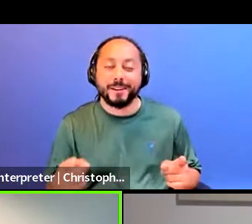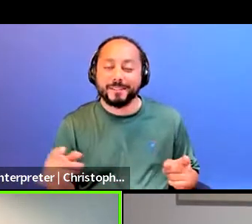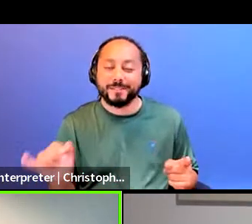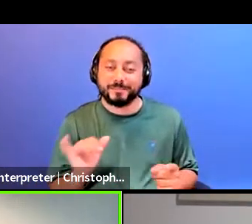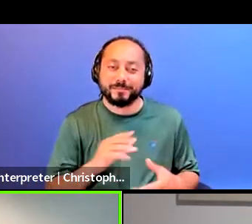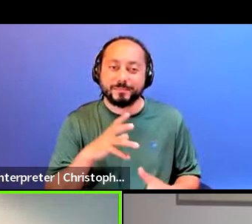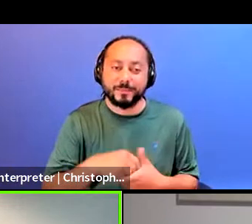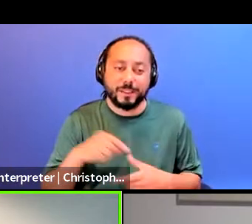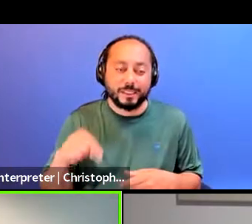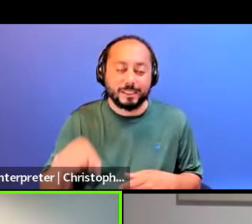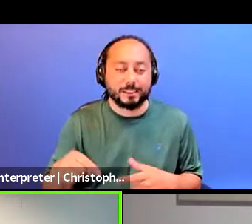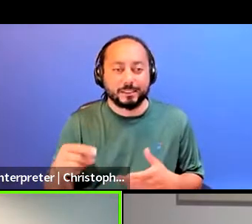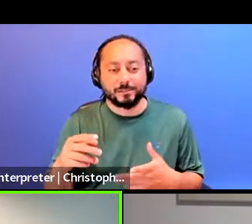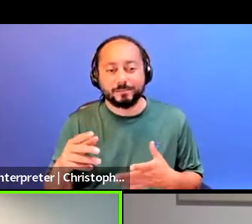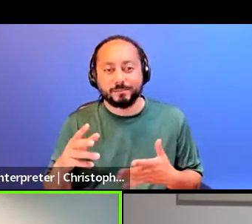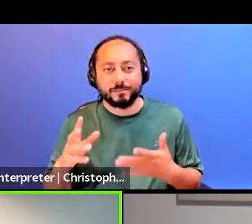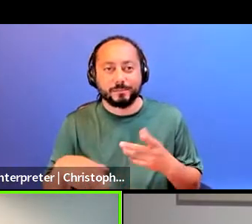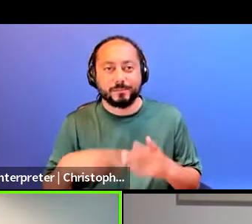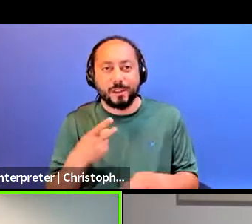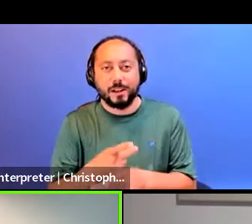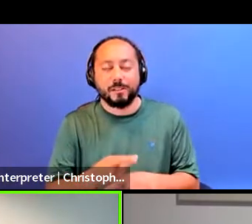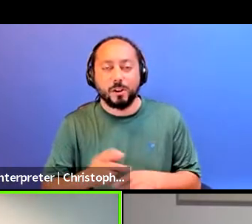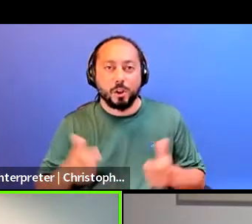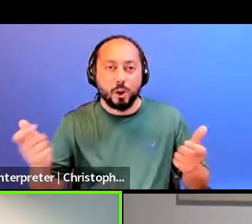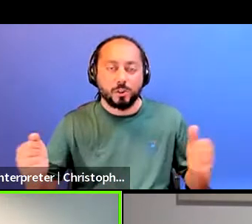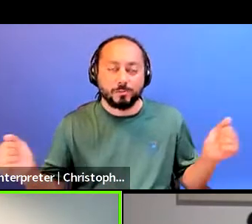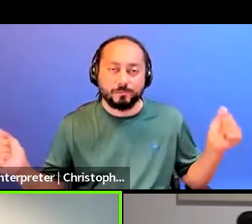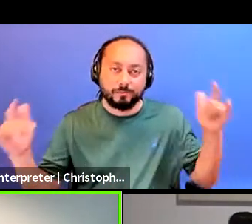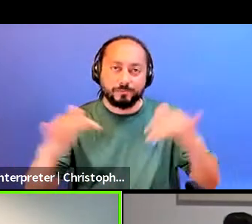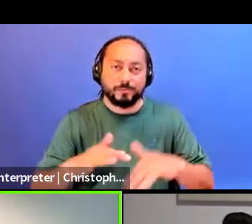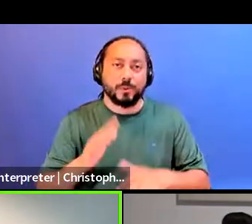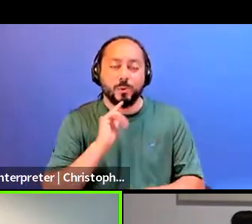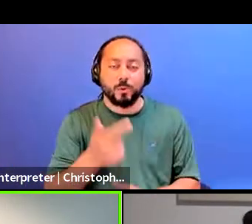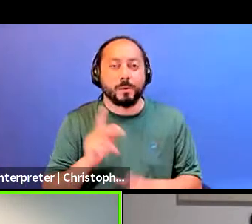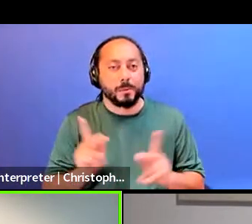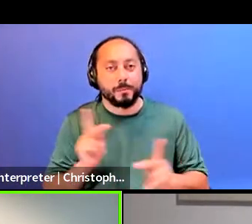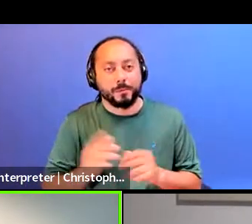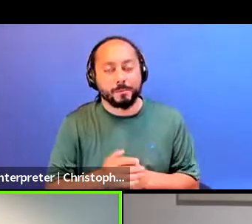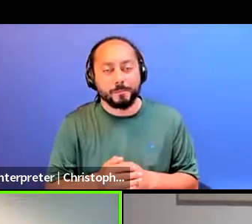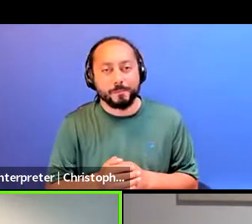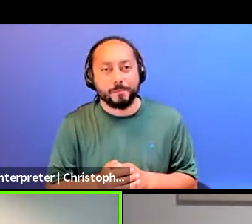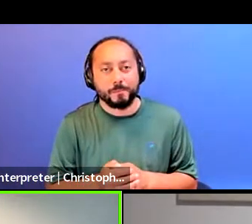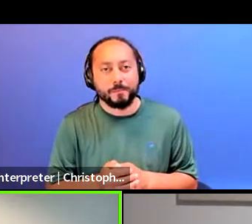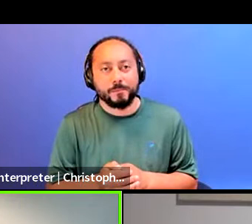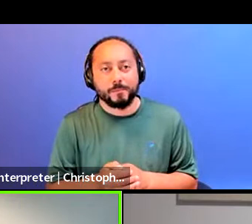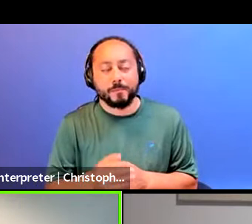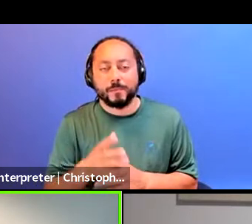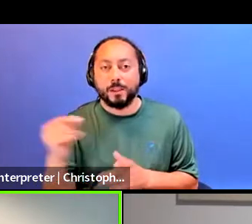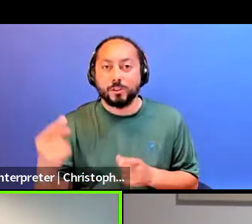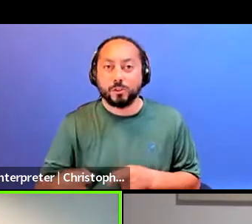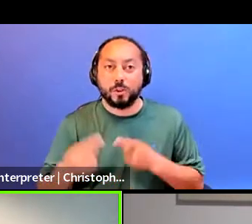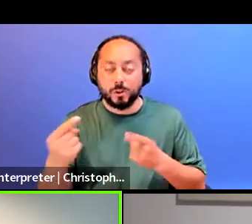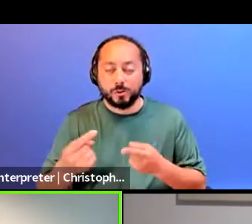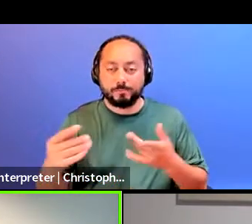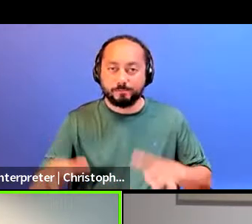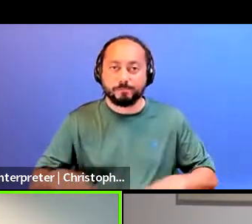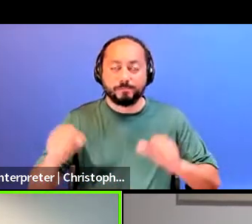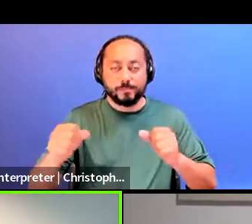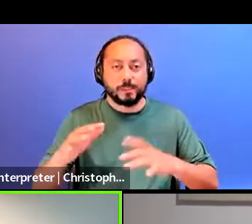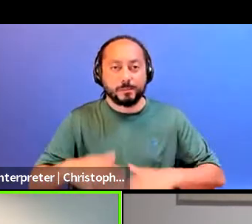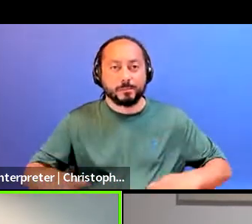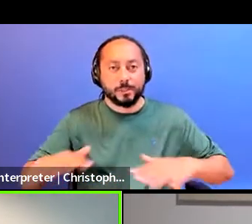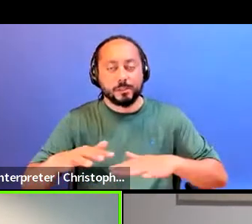this kind of large gathering of, of queer folks, you know, the struggle to take up space within, uh, communities that have historically